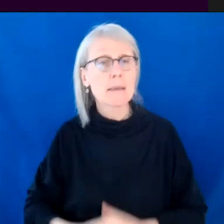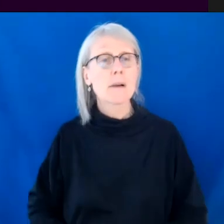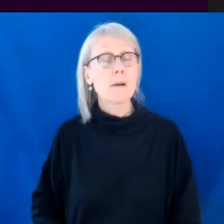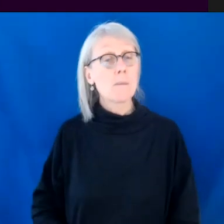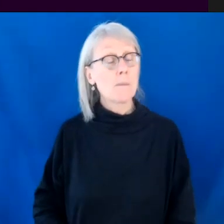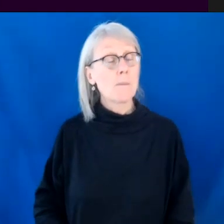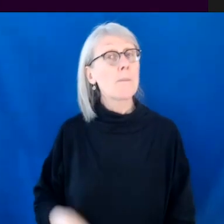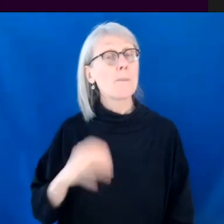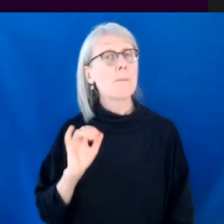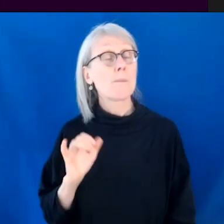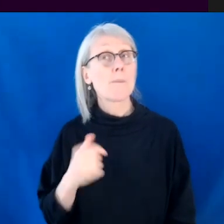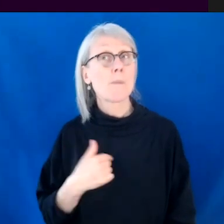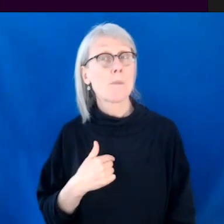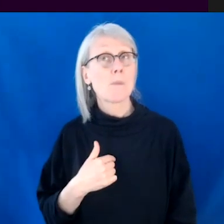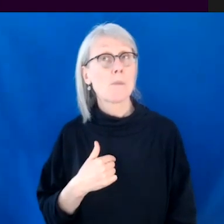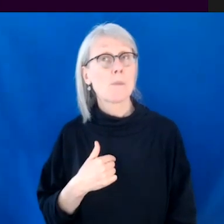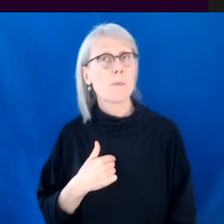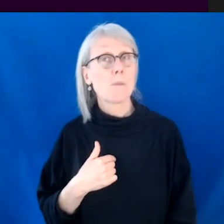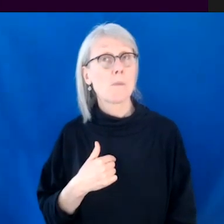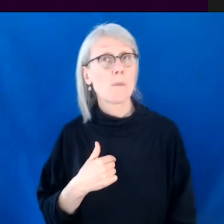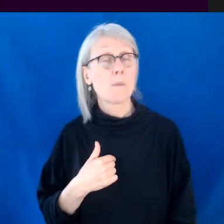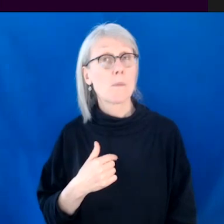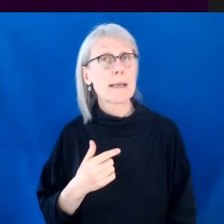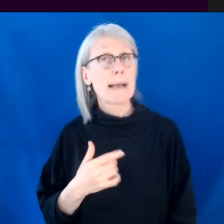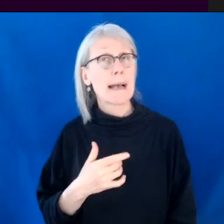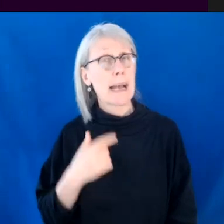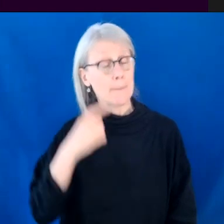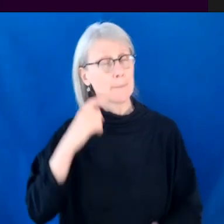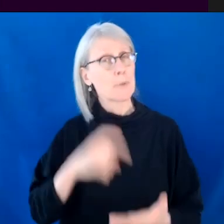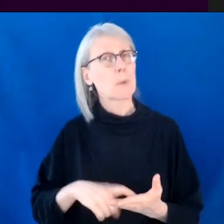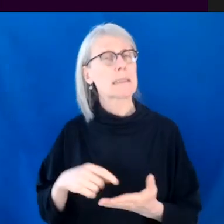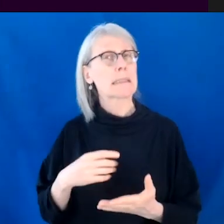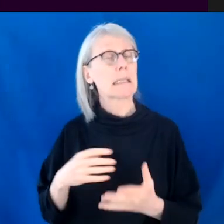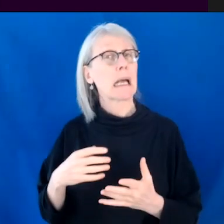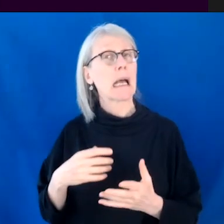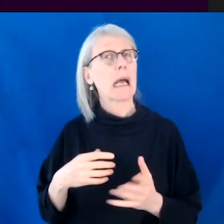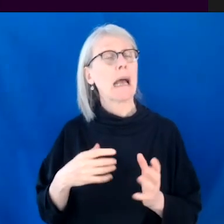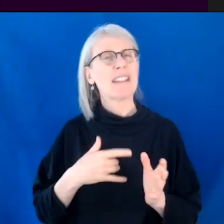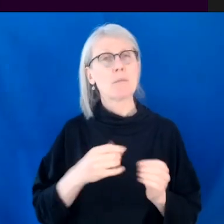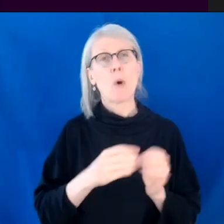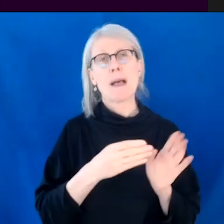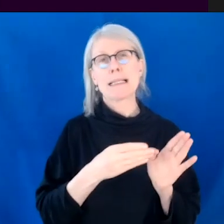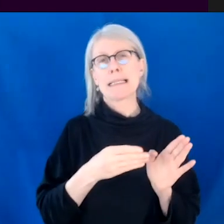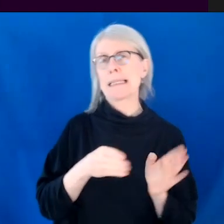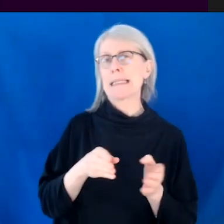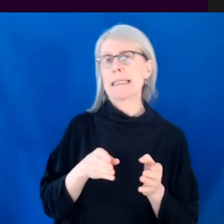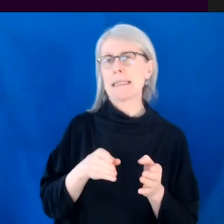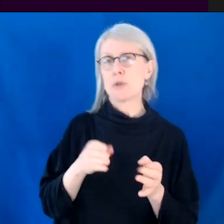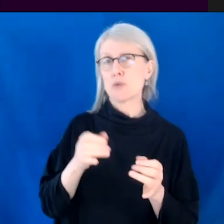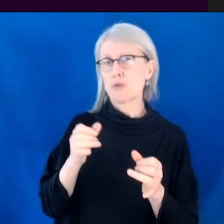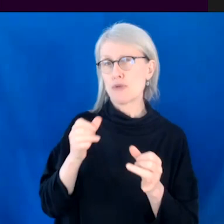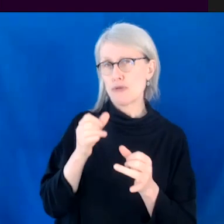it's true. I actually am. I think moving a little bit more to comedy. I don't know that I feel